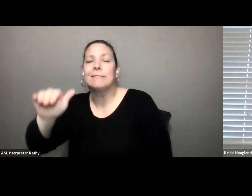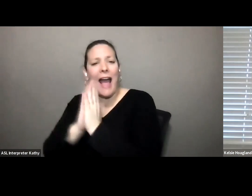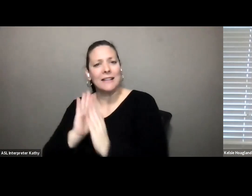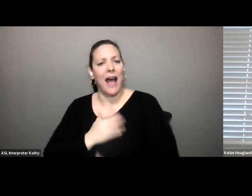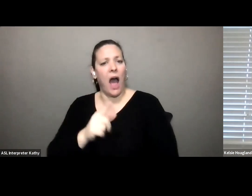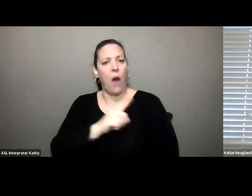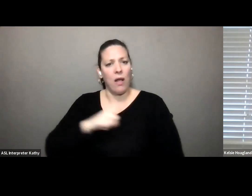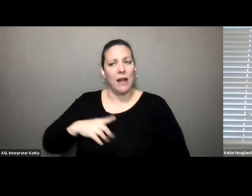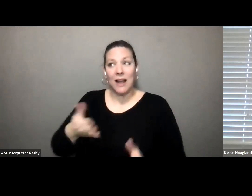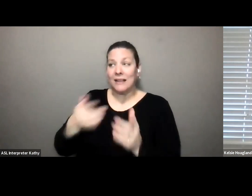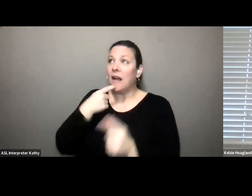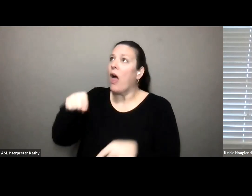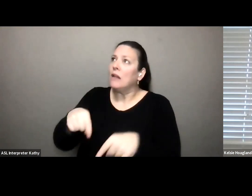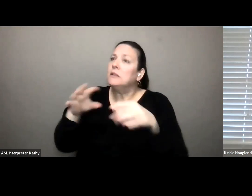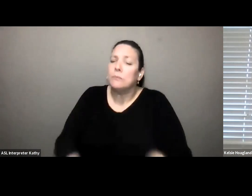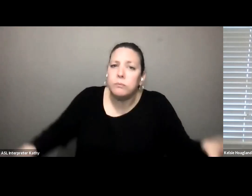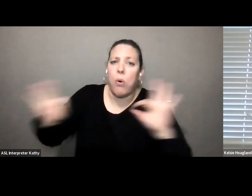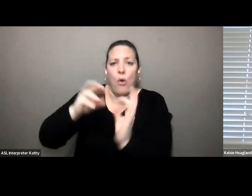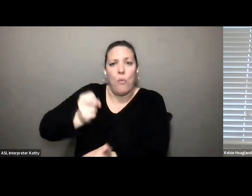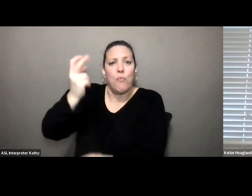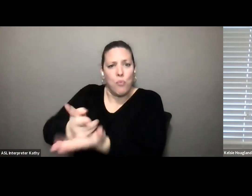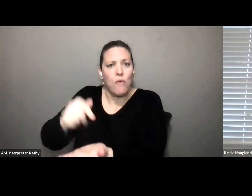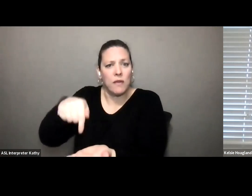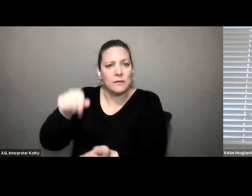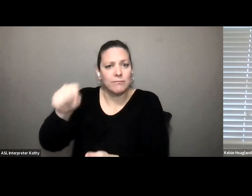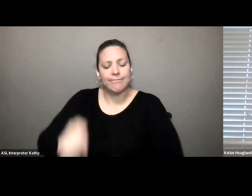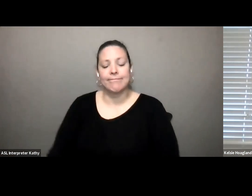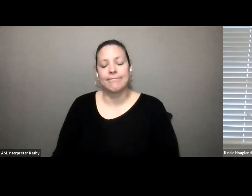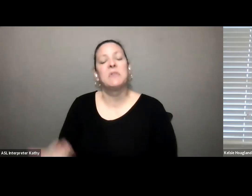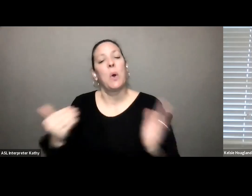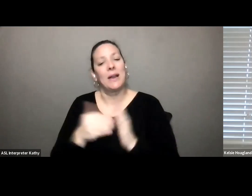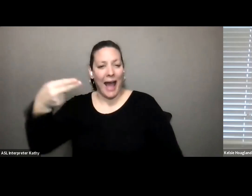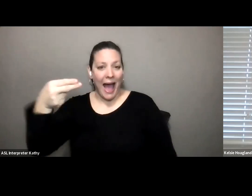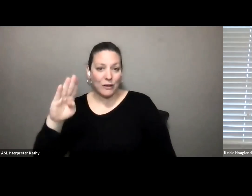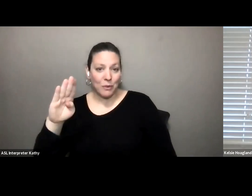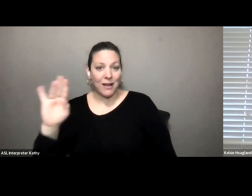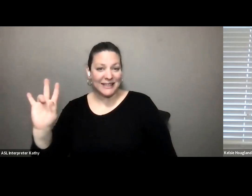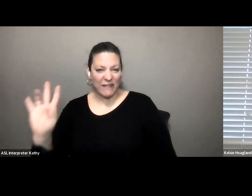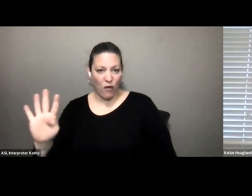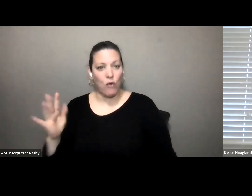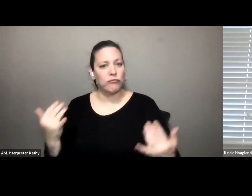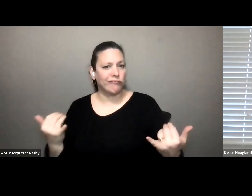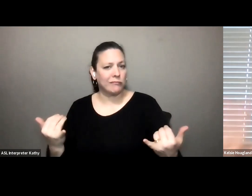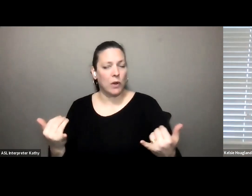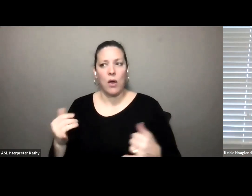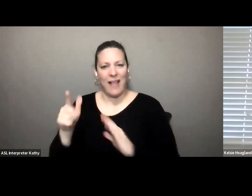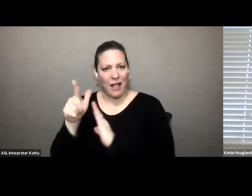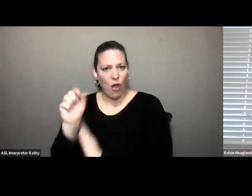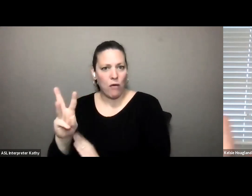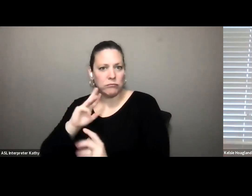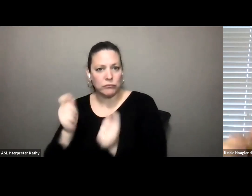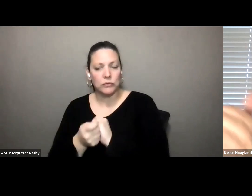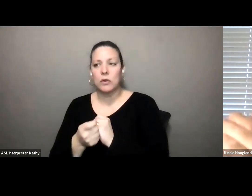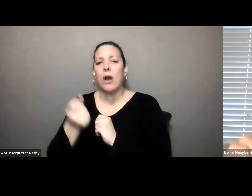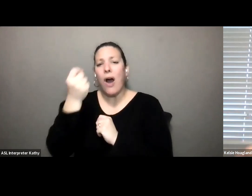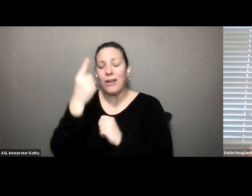the importance of approving this measure okay so again house bill 74 today what kim is really seeking to do is all the language is